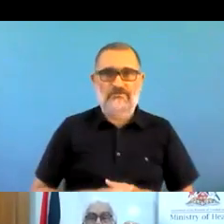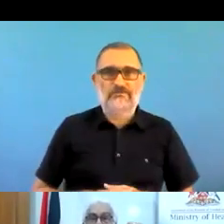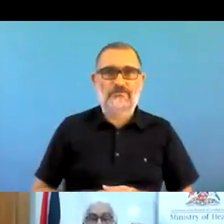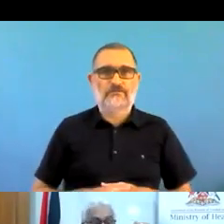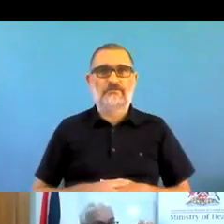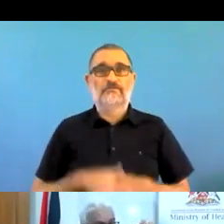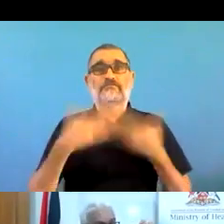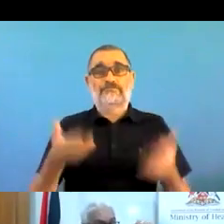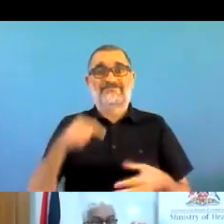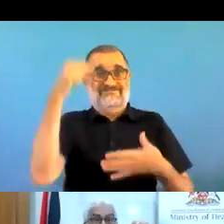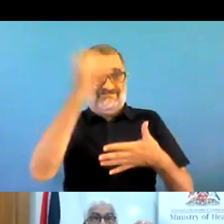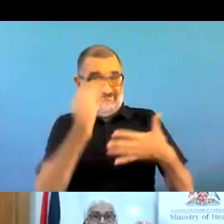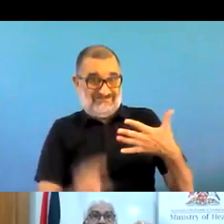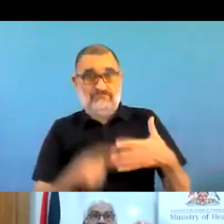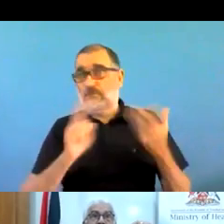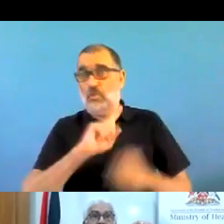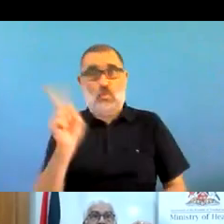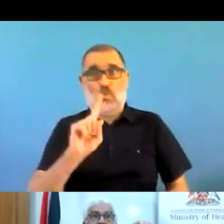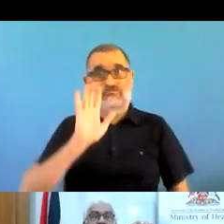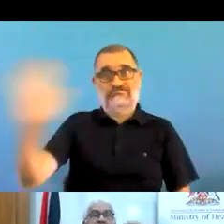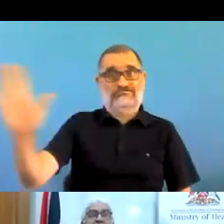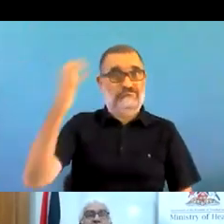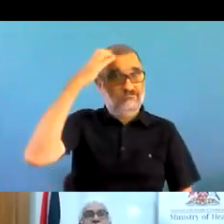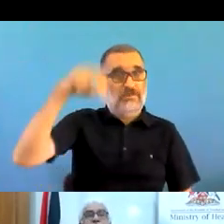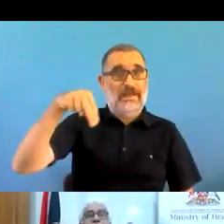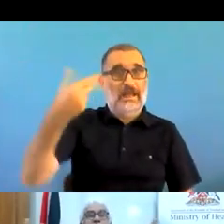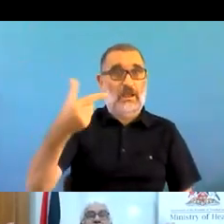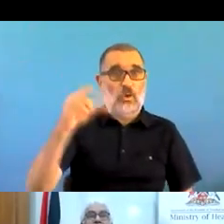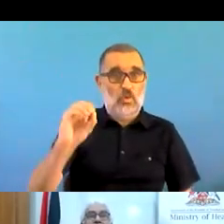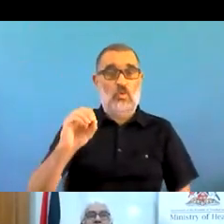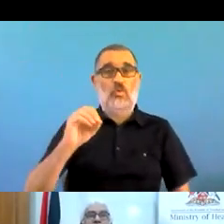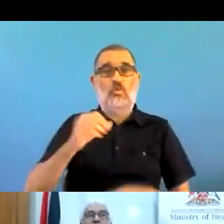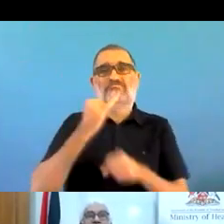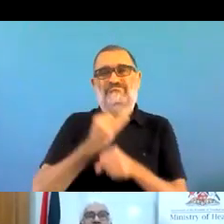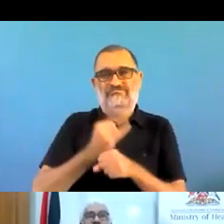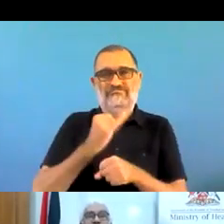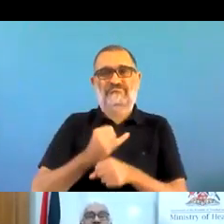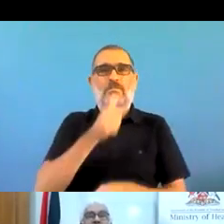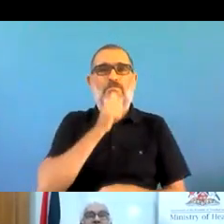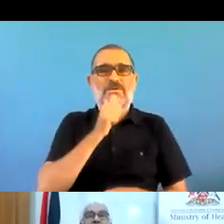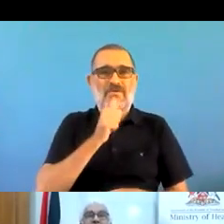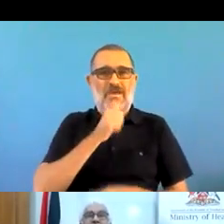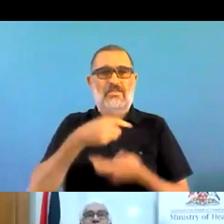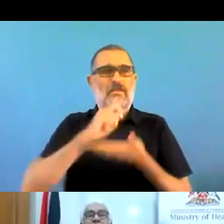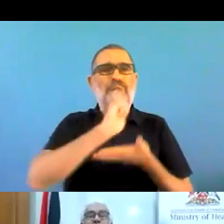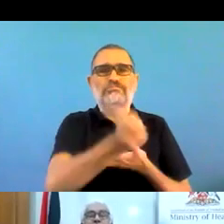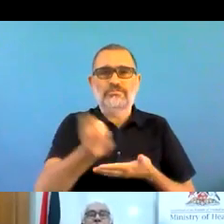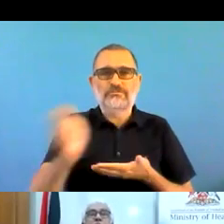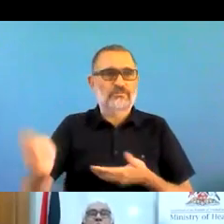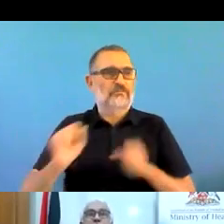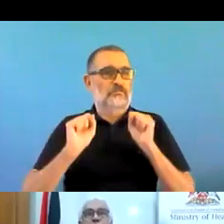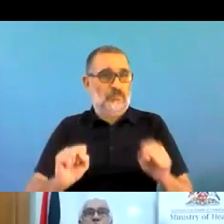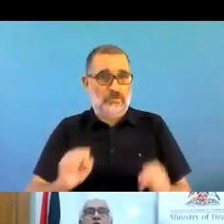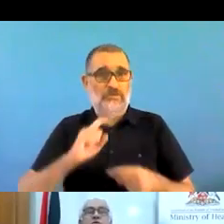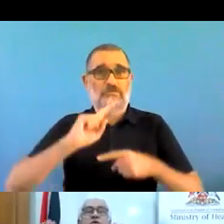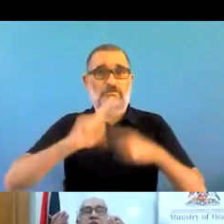out, build alliances, build bridges, build help you spread your message, help educate people